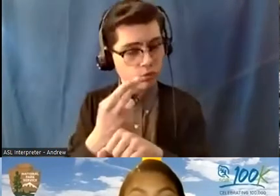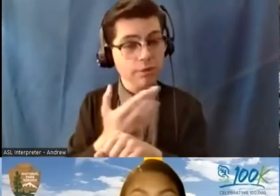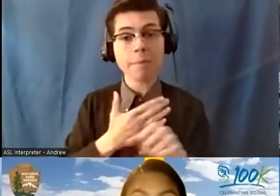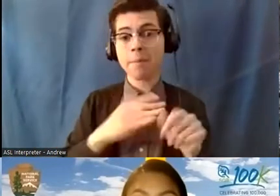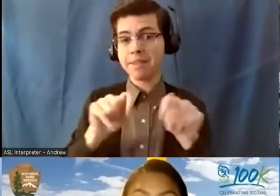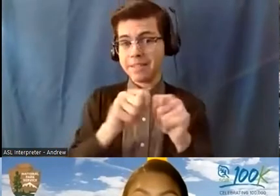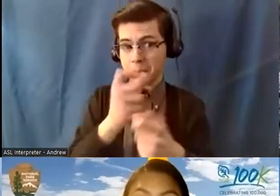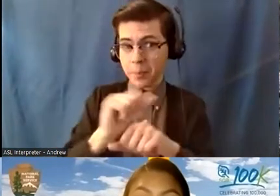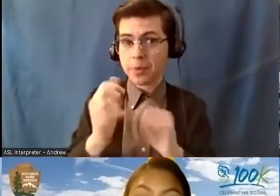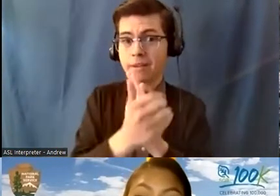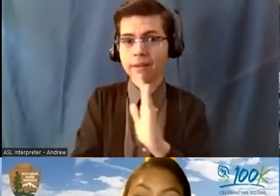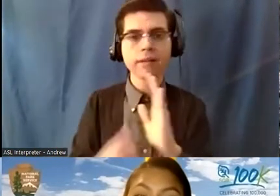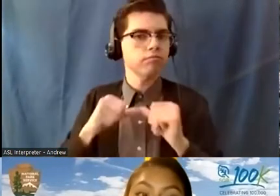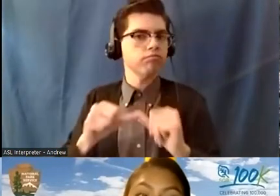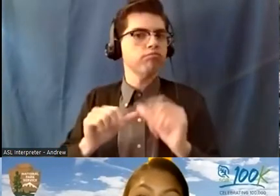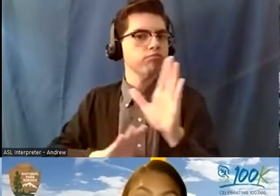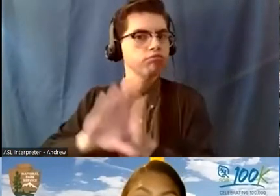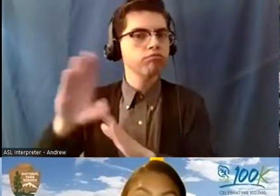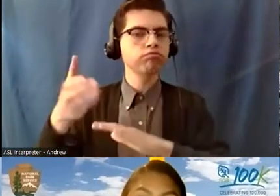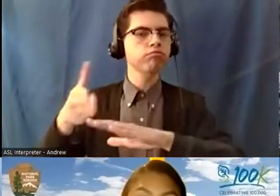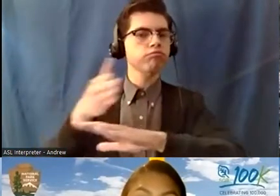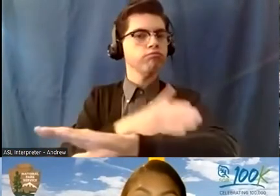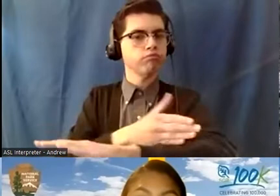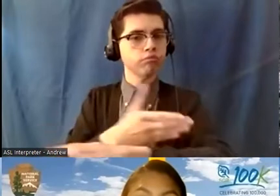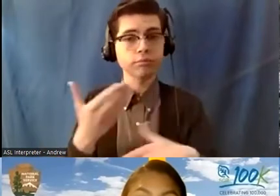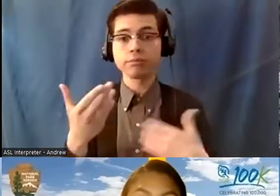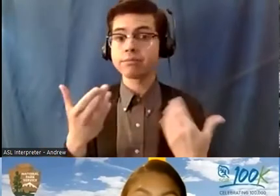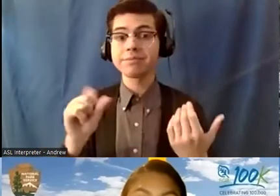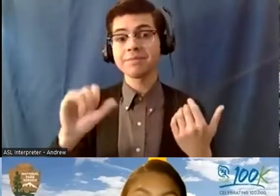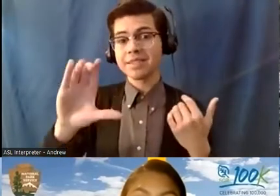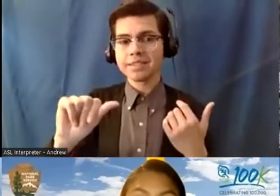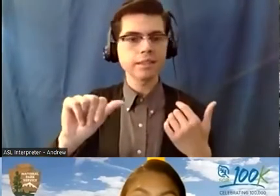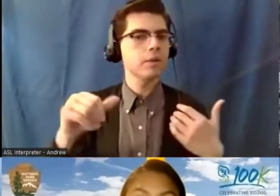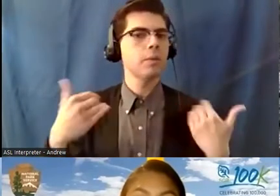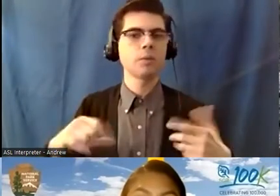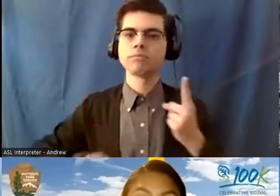continued to build on. was, SCA was life-changing for me.